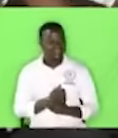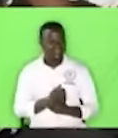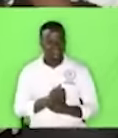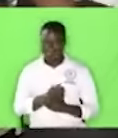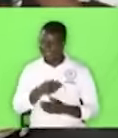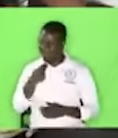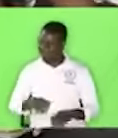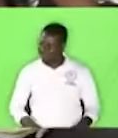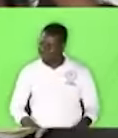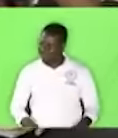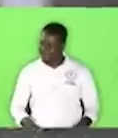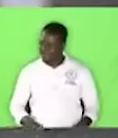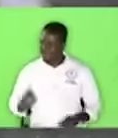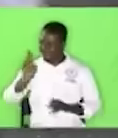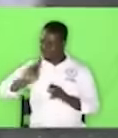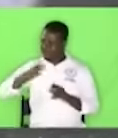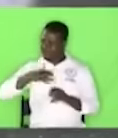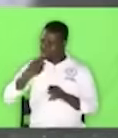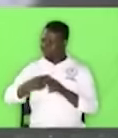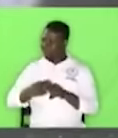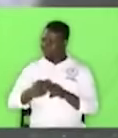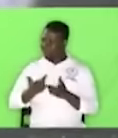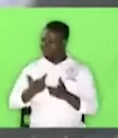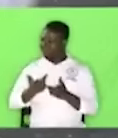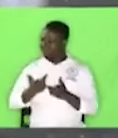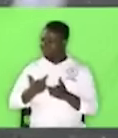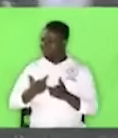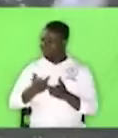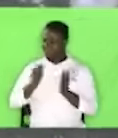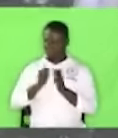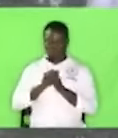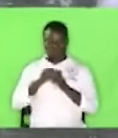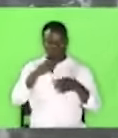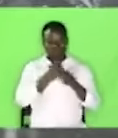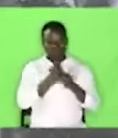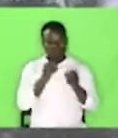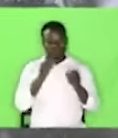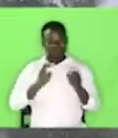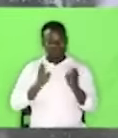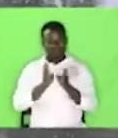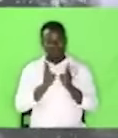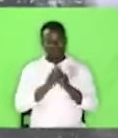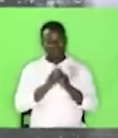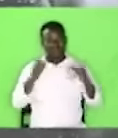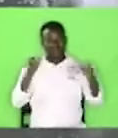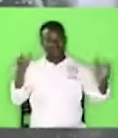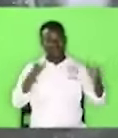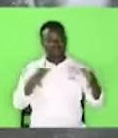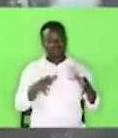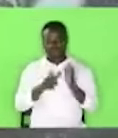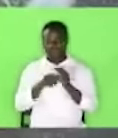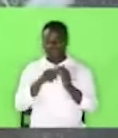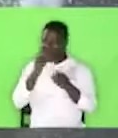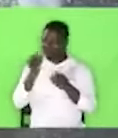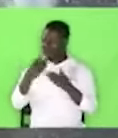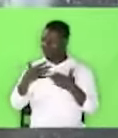You are using my name to organize meetings and you are not telling me.